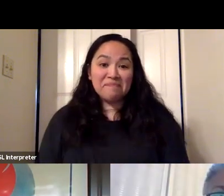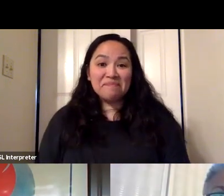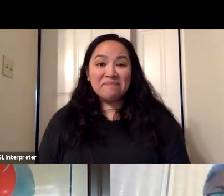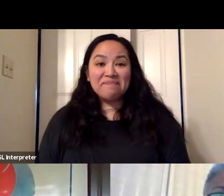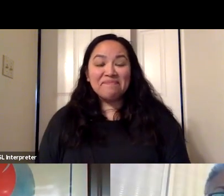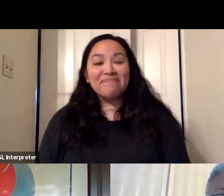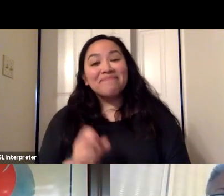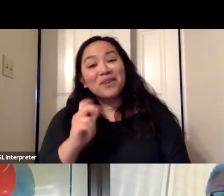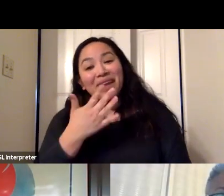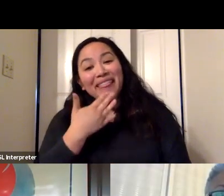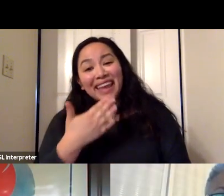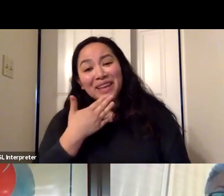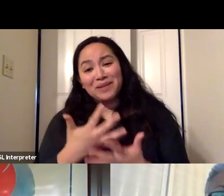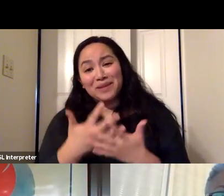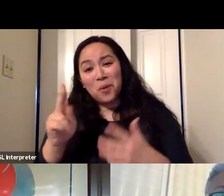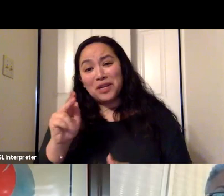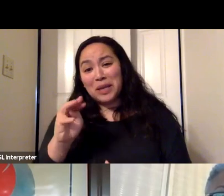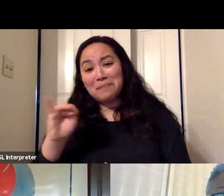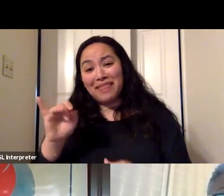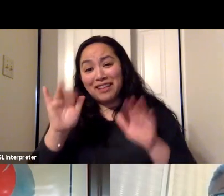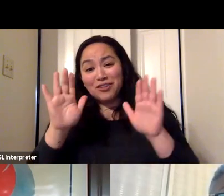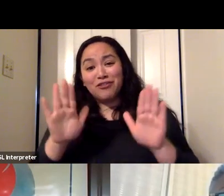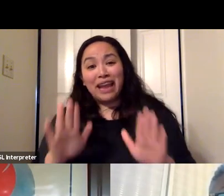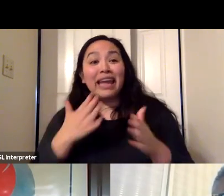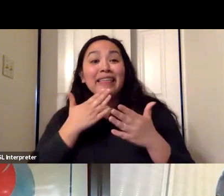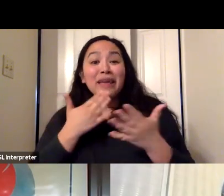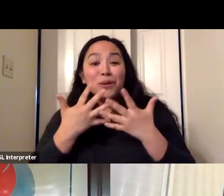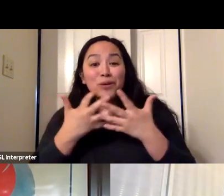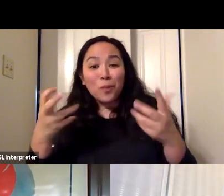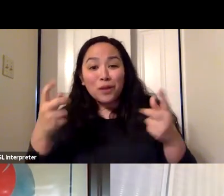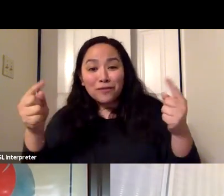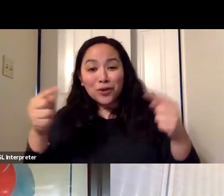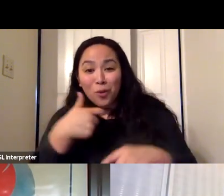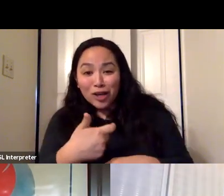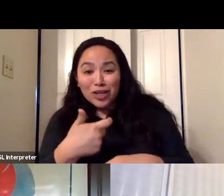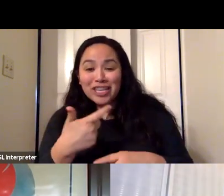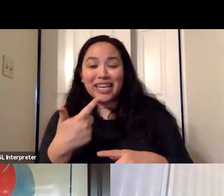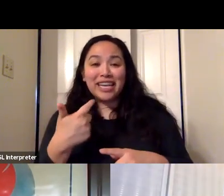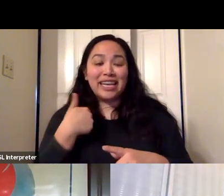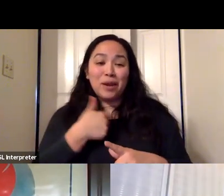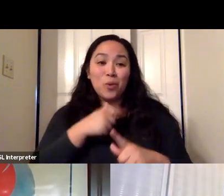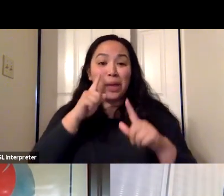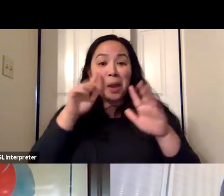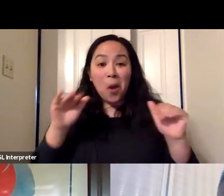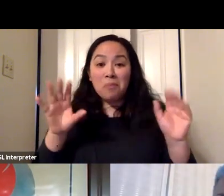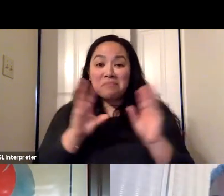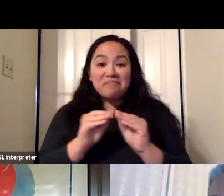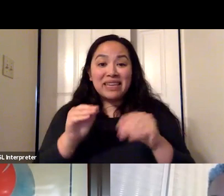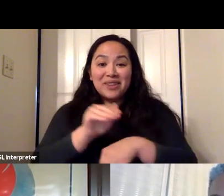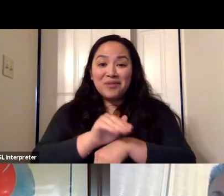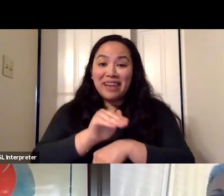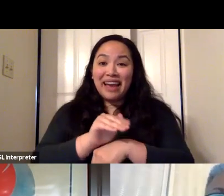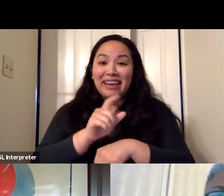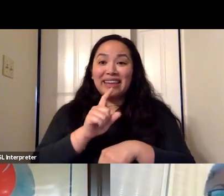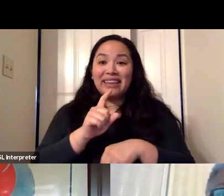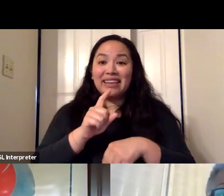Thank you so much, Kimmy. That's great. Thank you all for being here. And we hope this session tonight has allowed you to